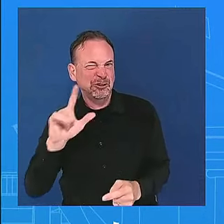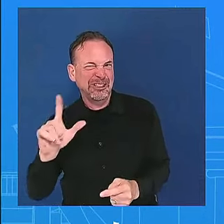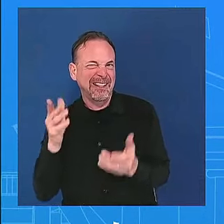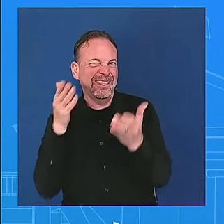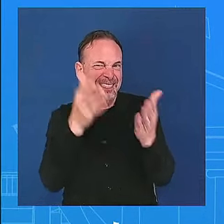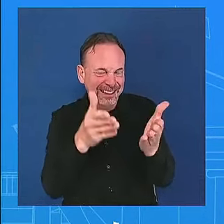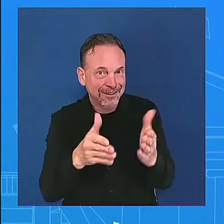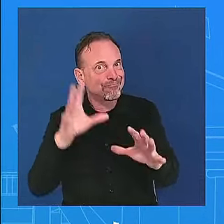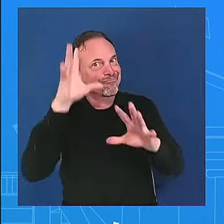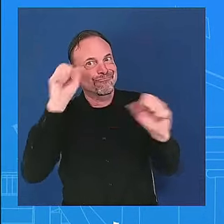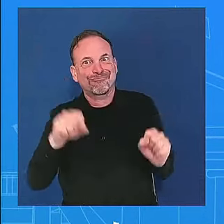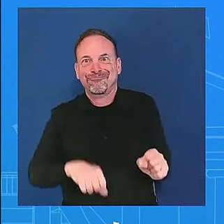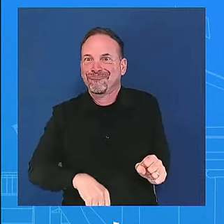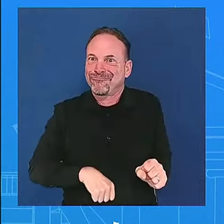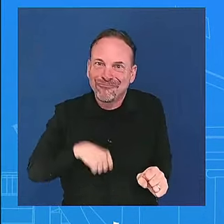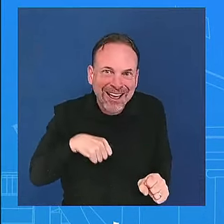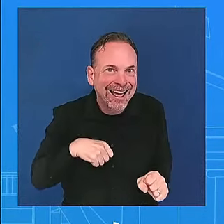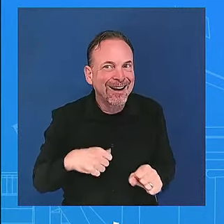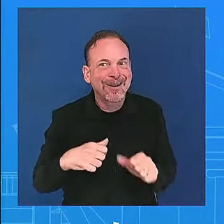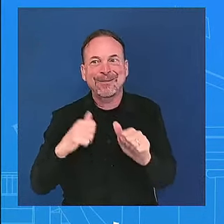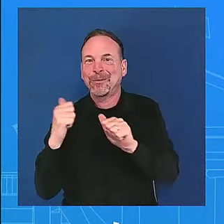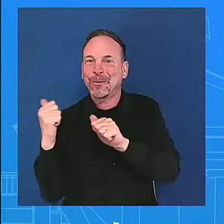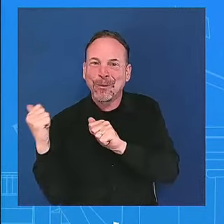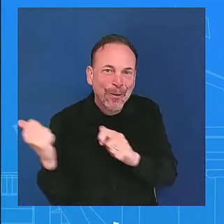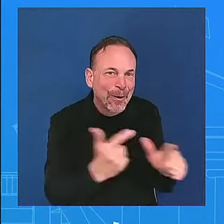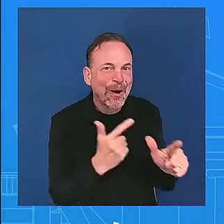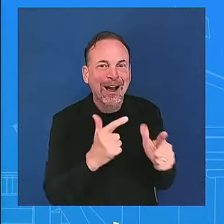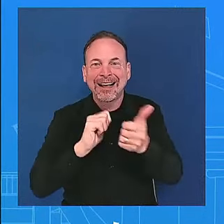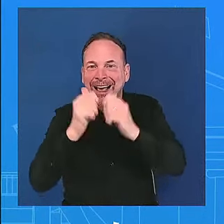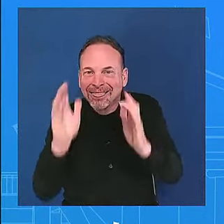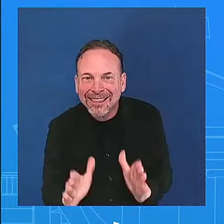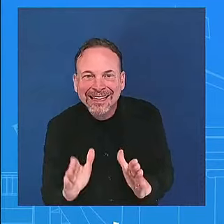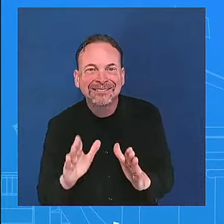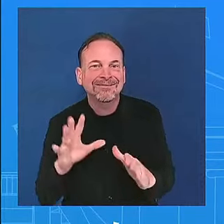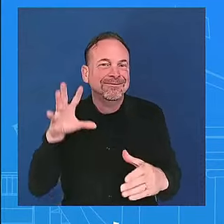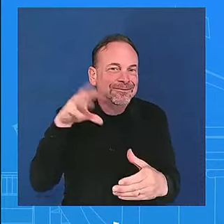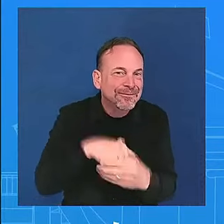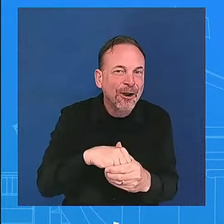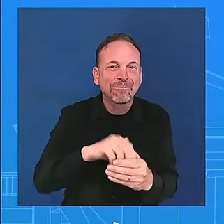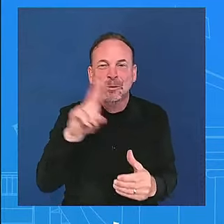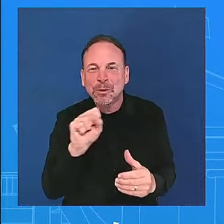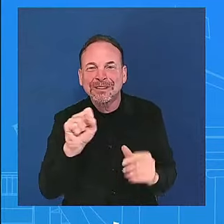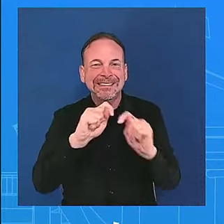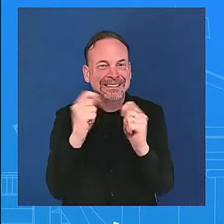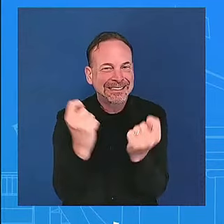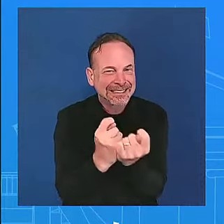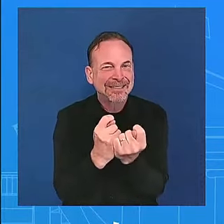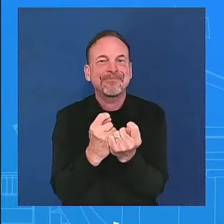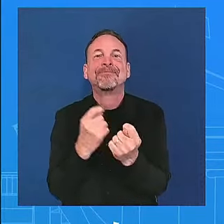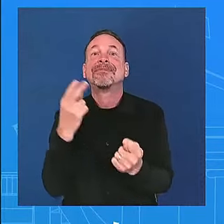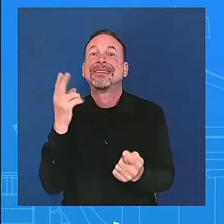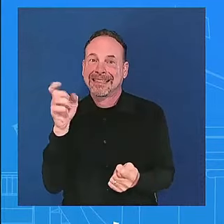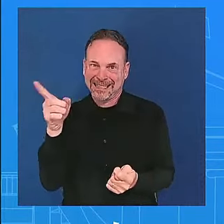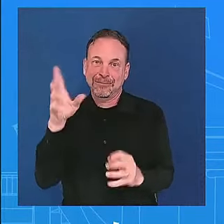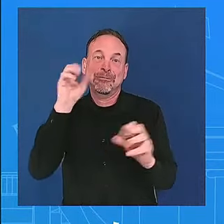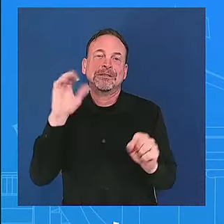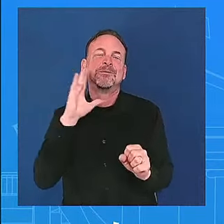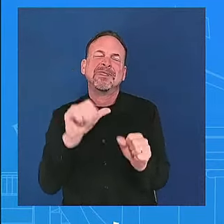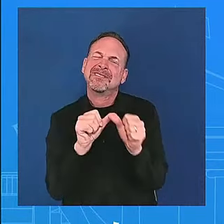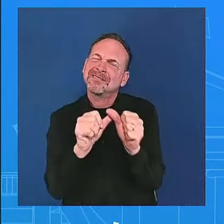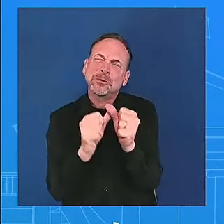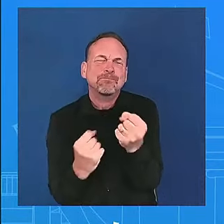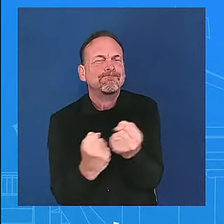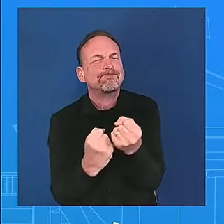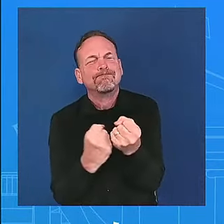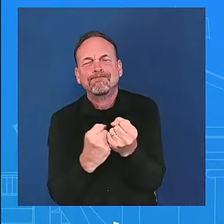competing on behalf of the u.s on behalf of our nation and he's going to continue to cheer cheer them on great following up on that did the president